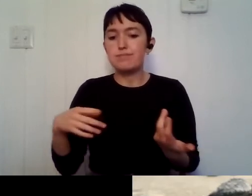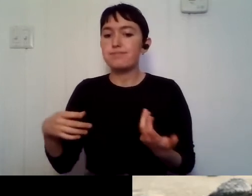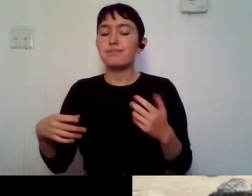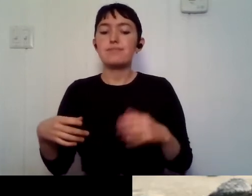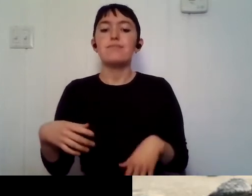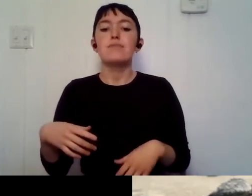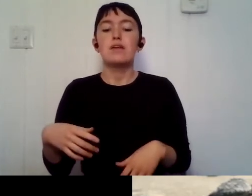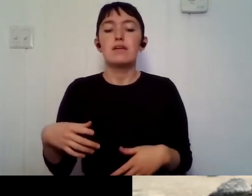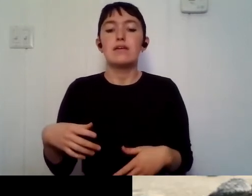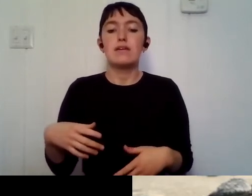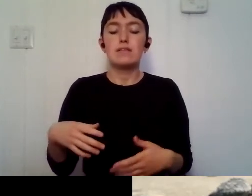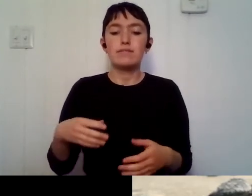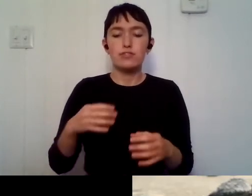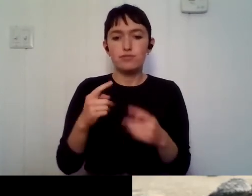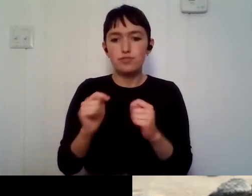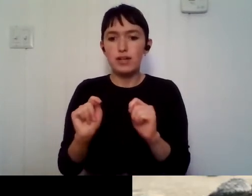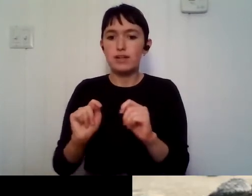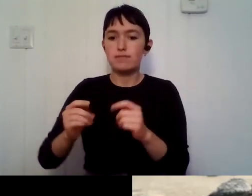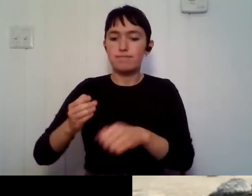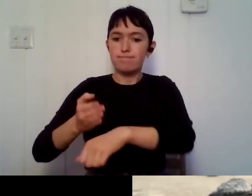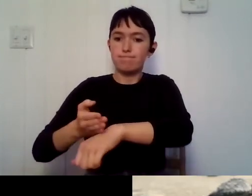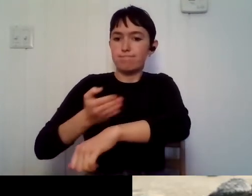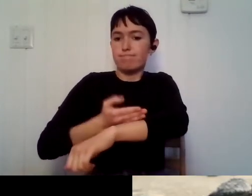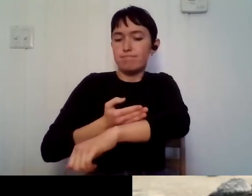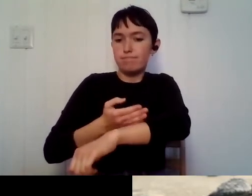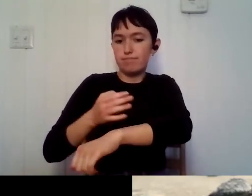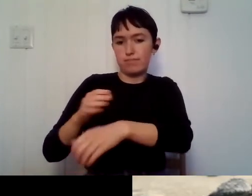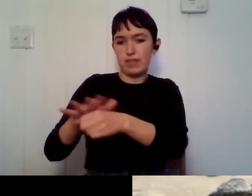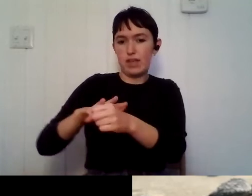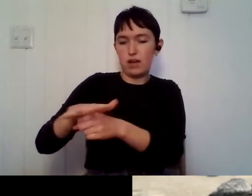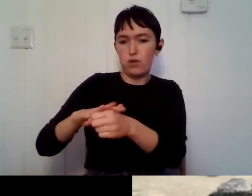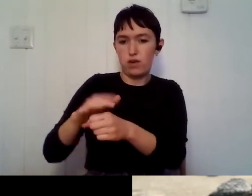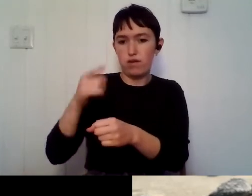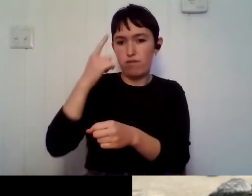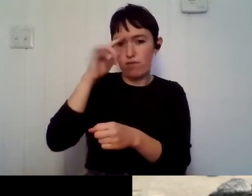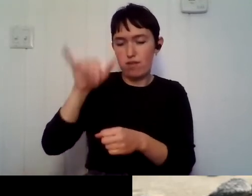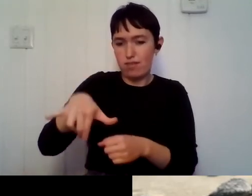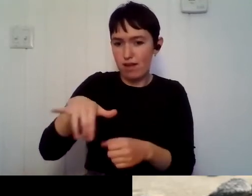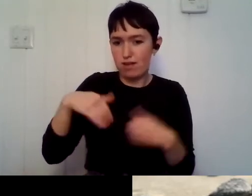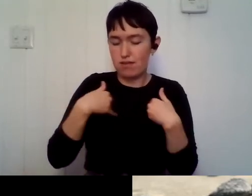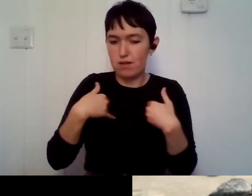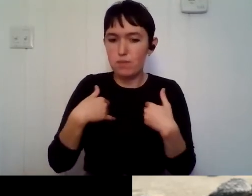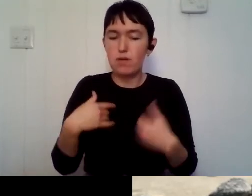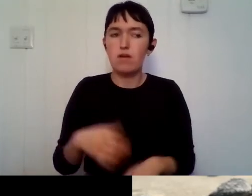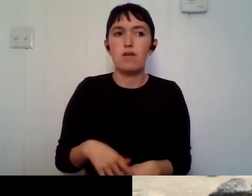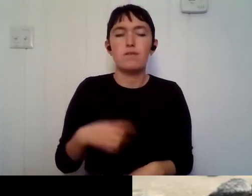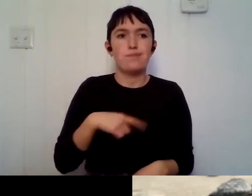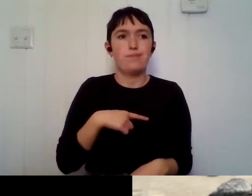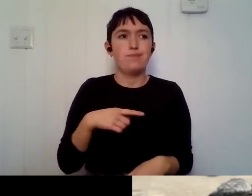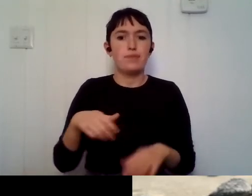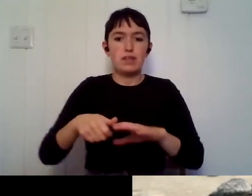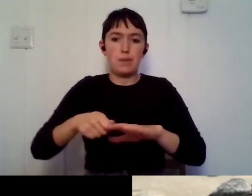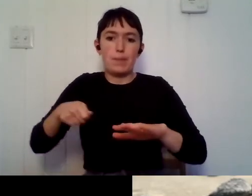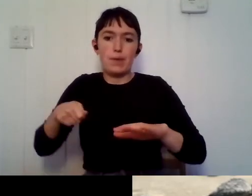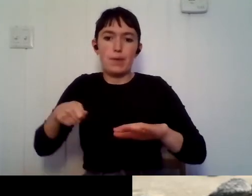um, and treating them with herbicide, mechanically pulling invasive species, and then a lot of mowing